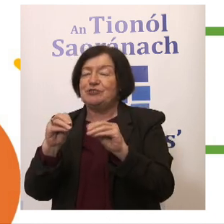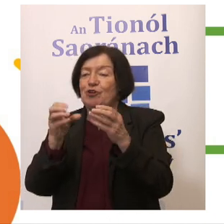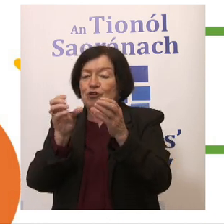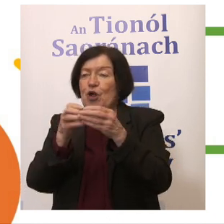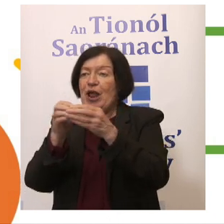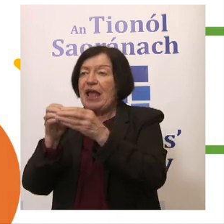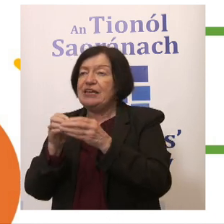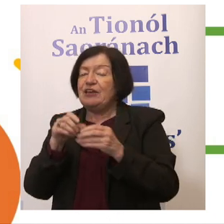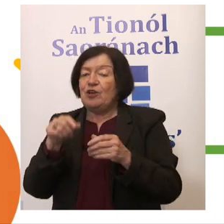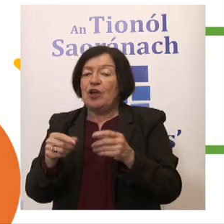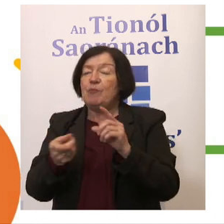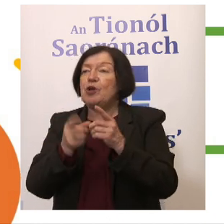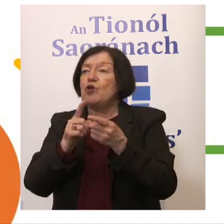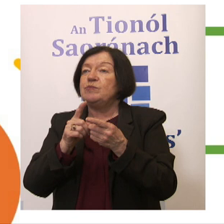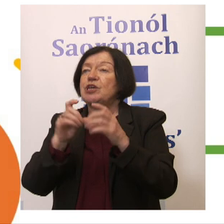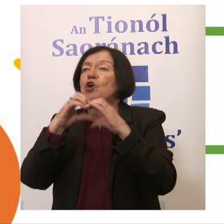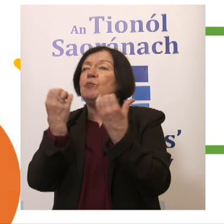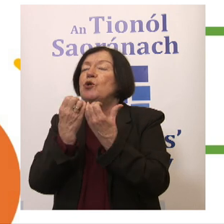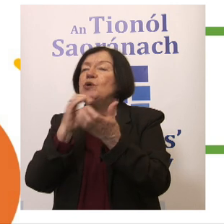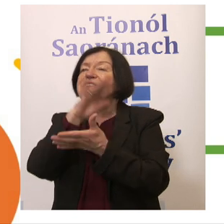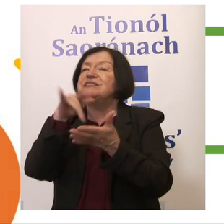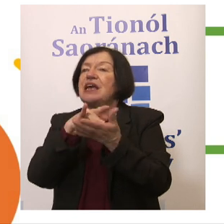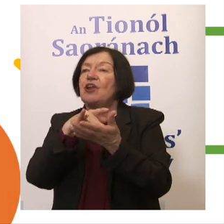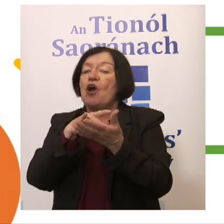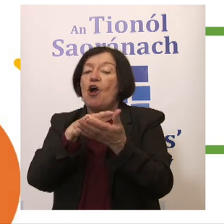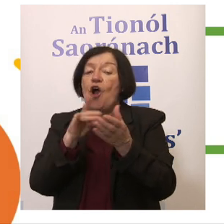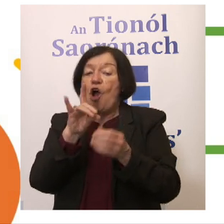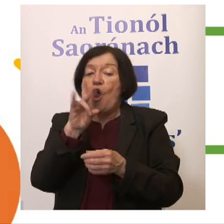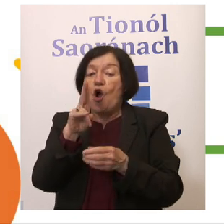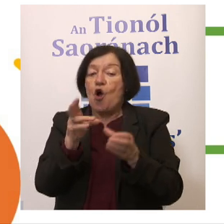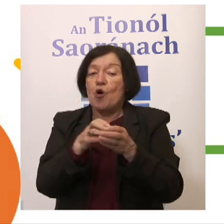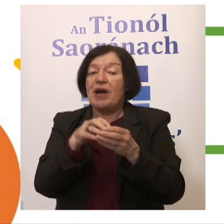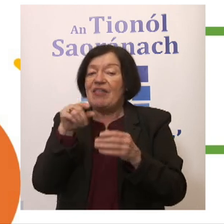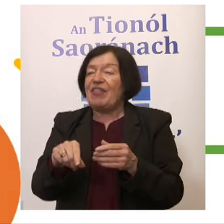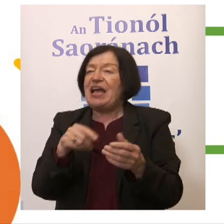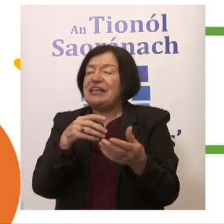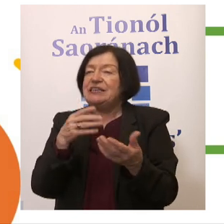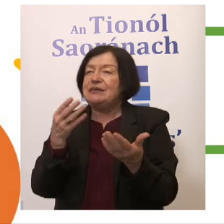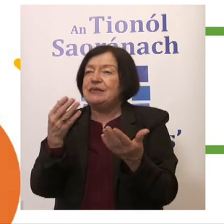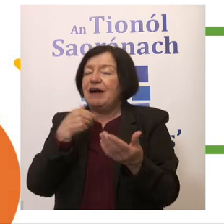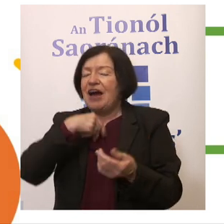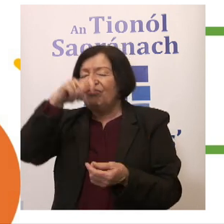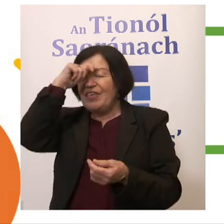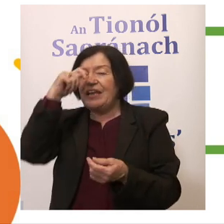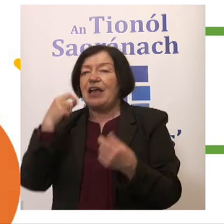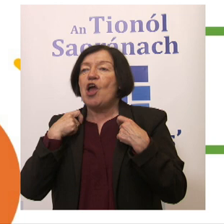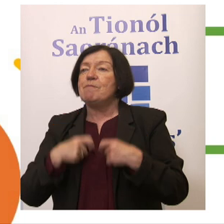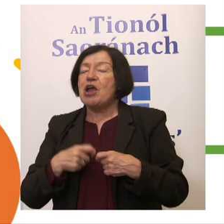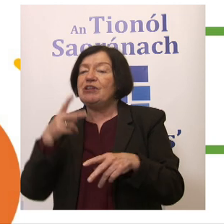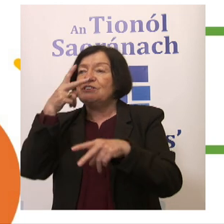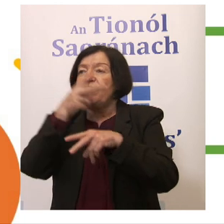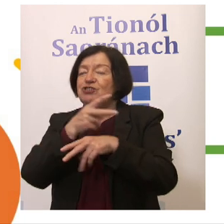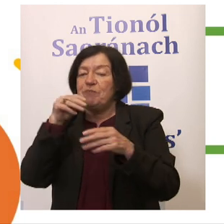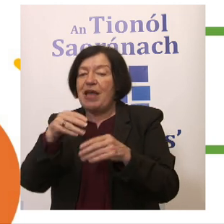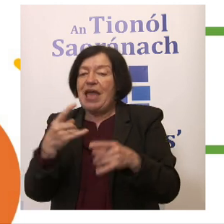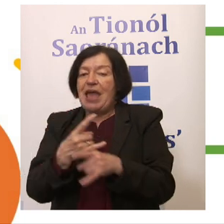a community centre or a community hub. And that's the type of thing that I think that a mayoral intervention might be